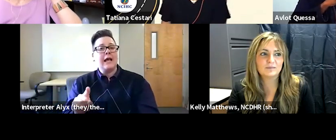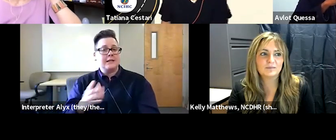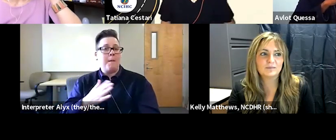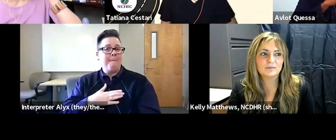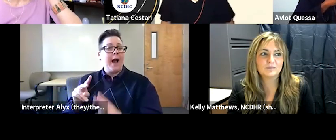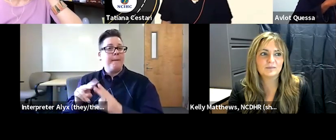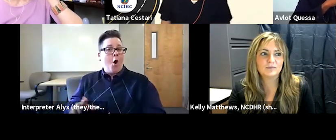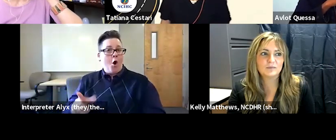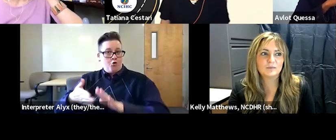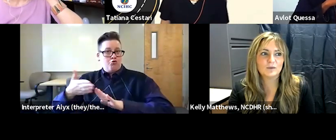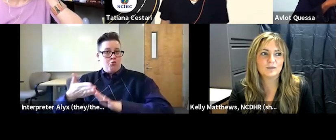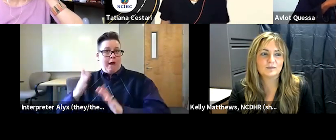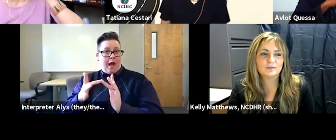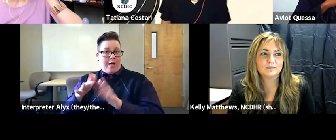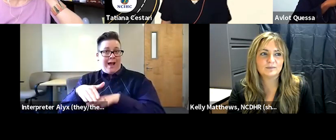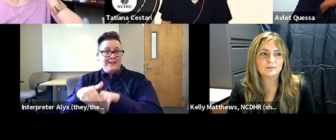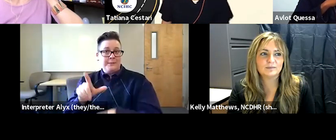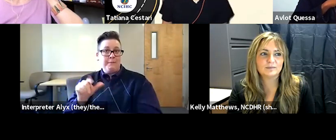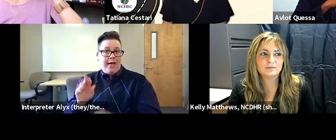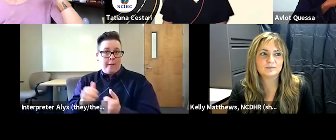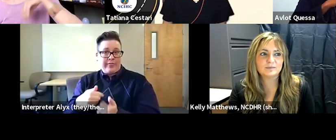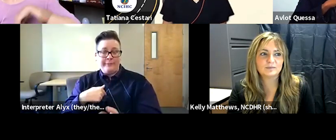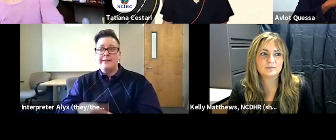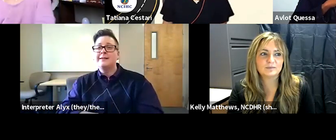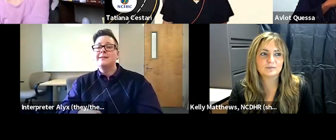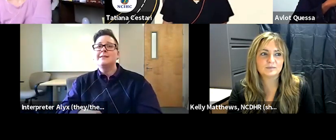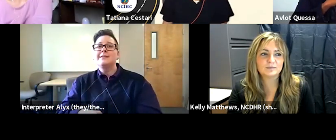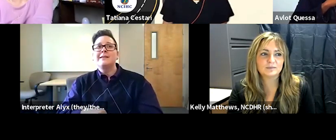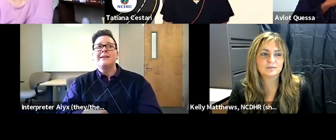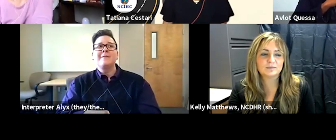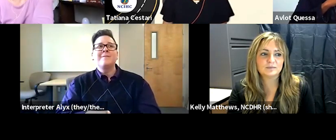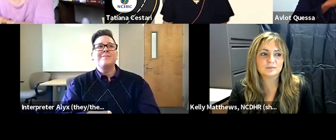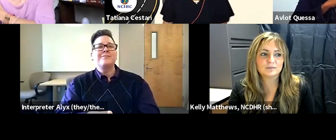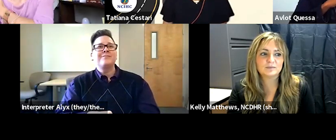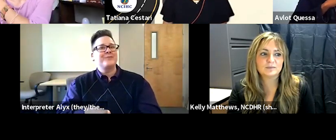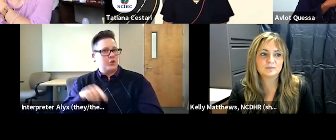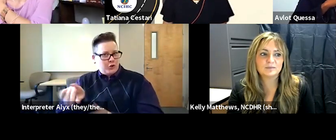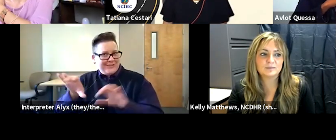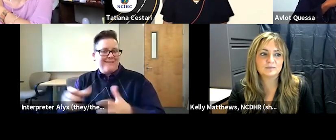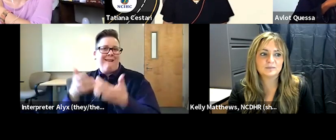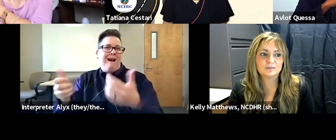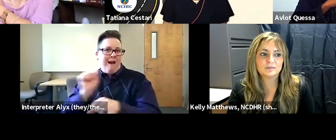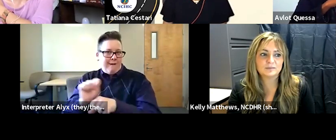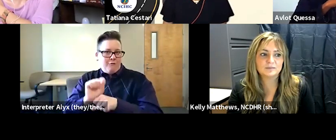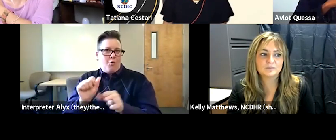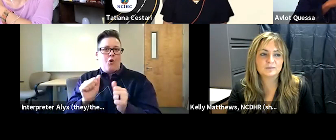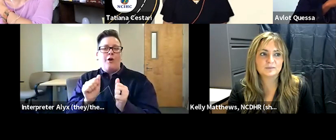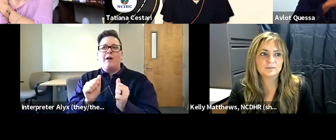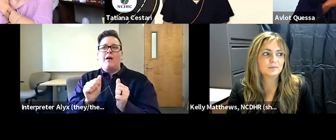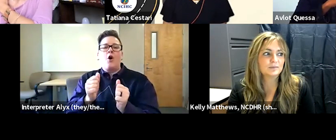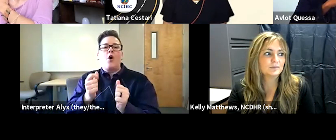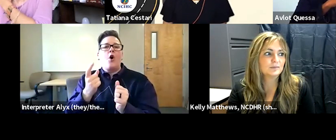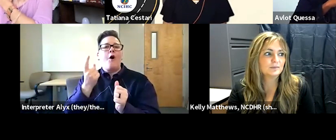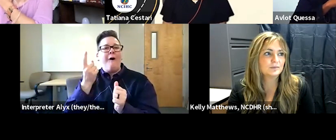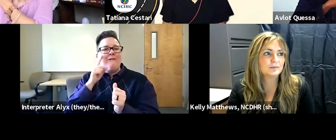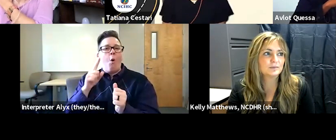runs this online simulation lab with me and you know she did a lot of work with the buy-in on the on the